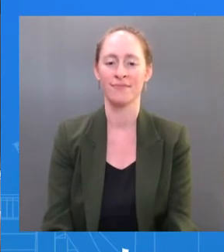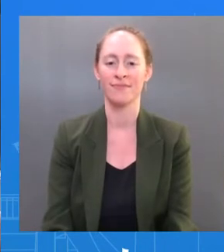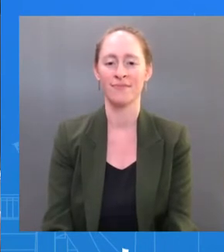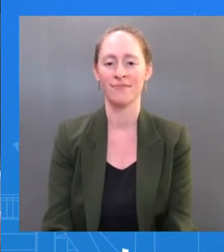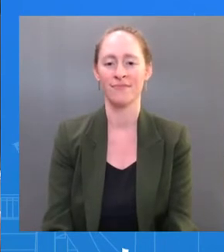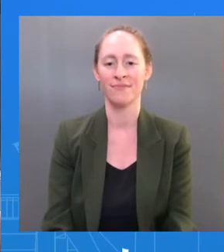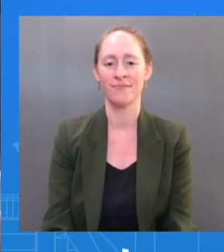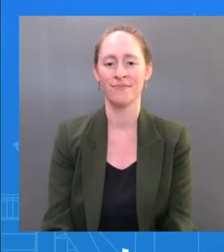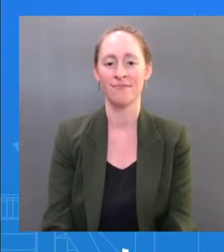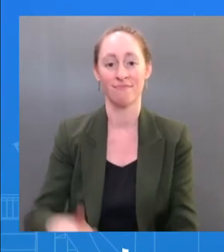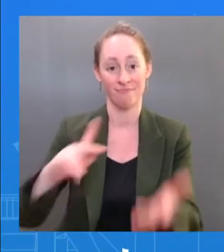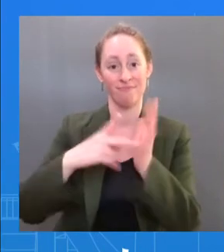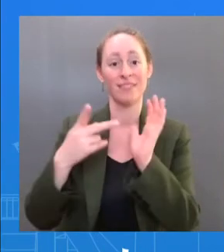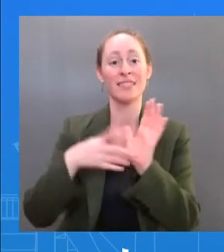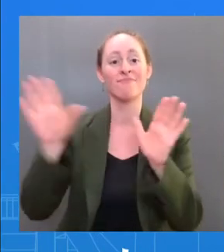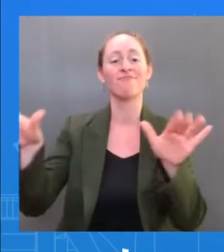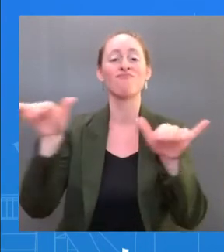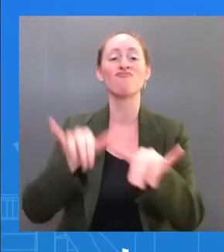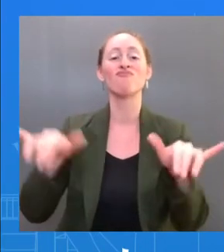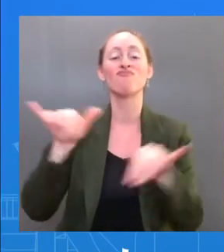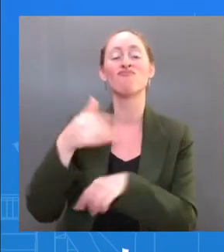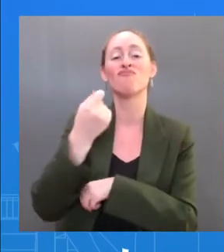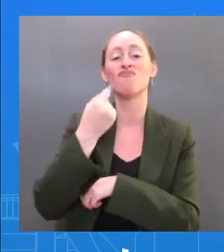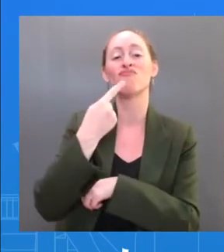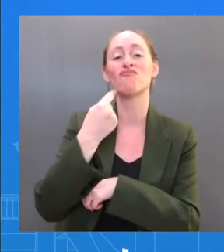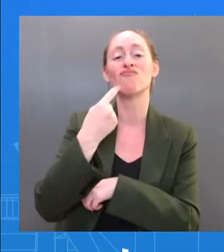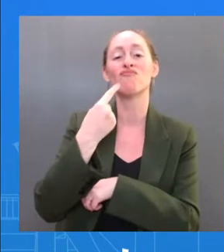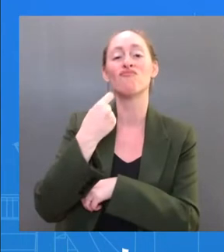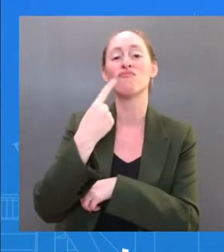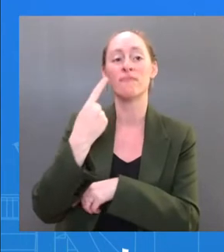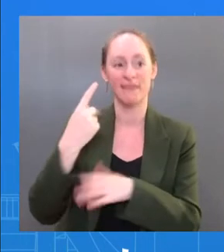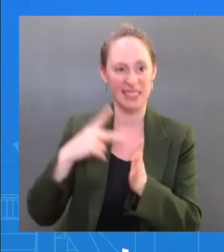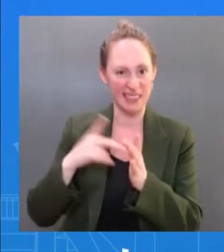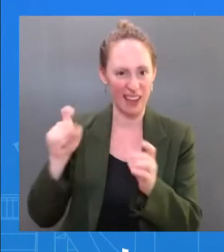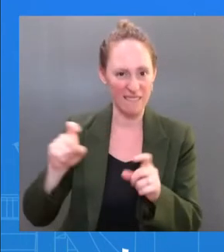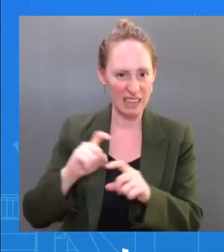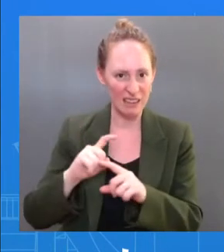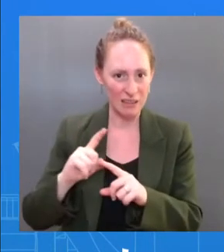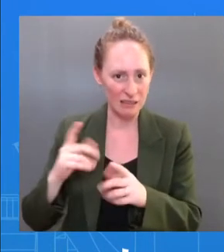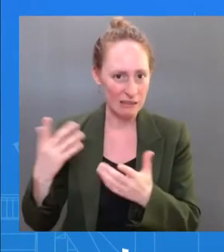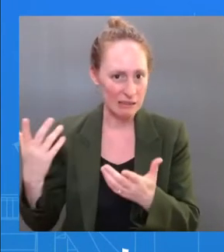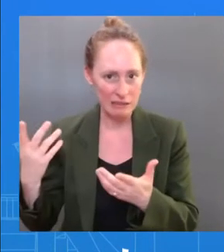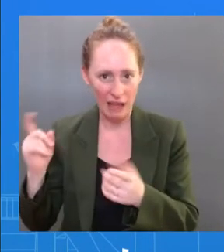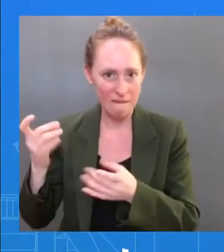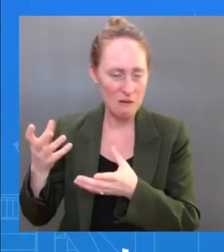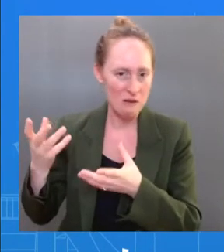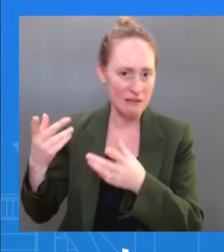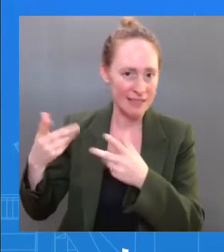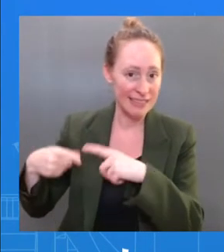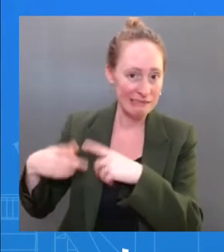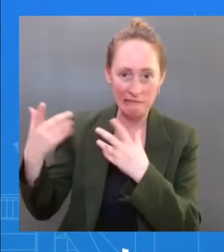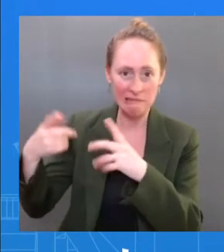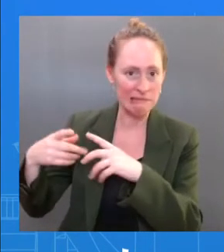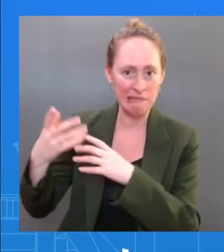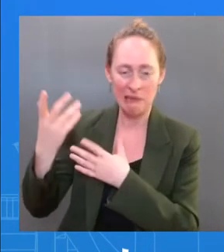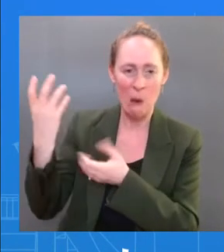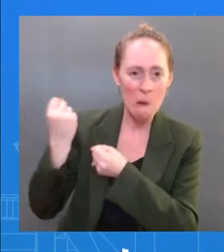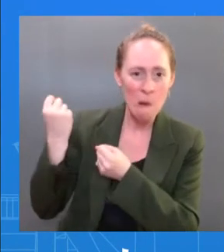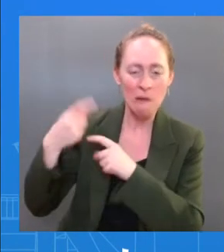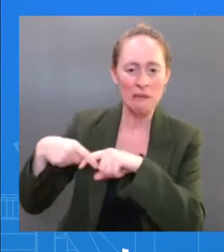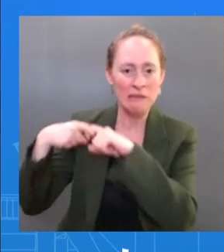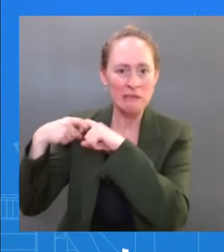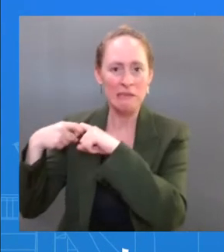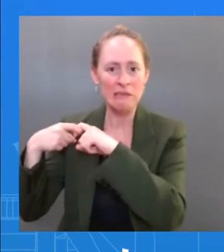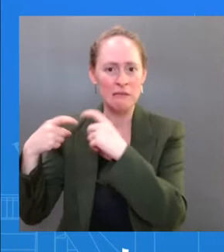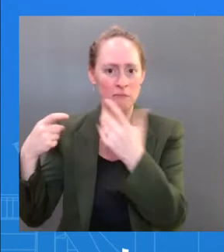halting those medications? Dr. Yeah. So this is a — I had a conversation with — about this with Dr. O'Connor. There are two medicines. He's on Eliquis and Crestor, cholesterol-lowering